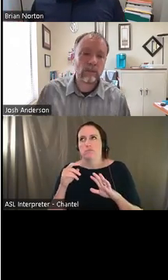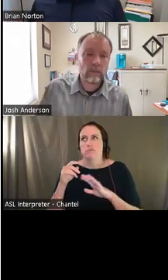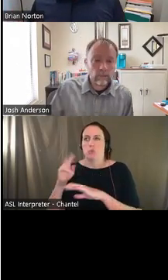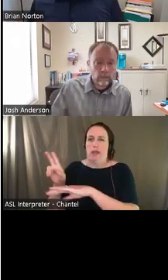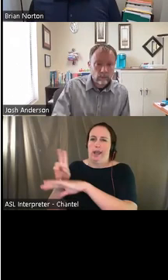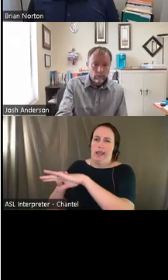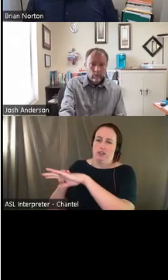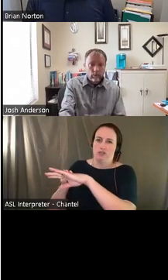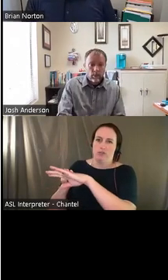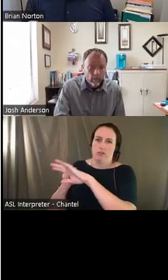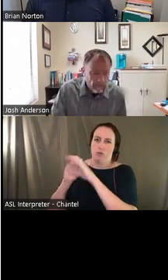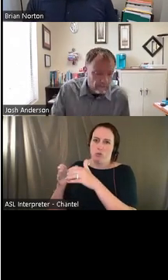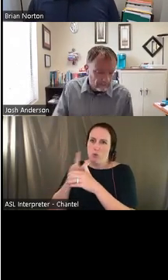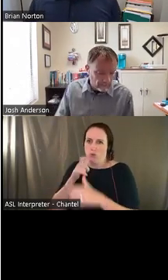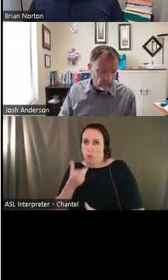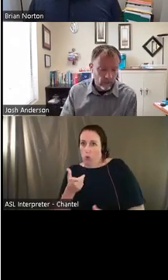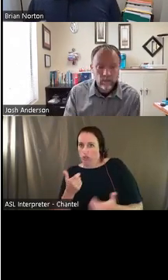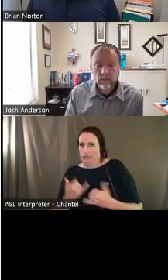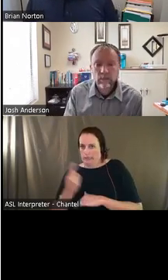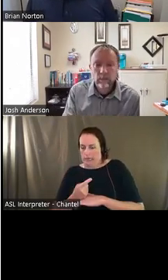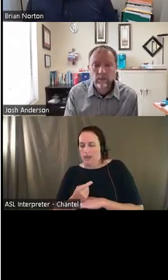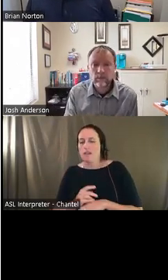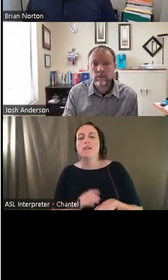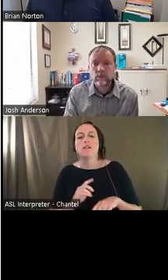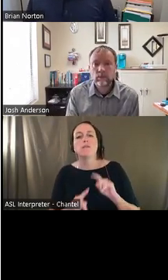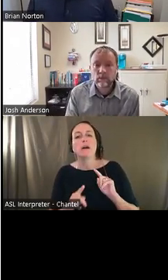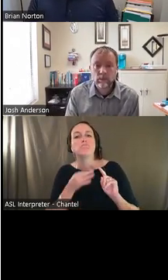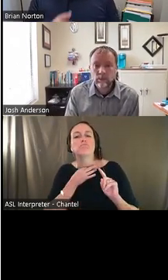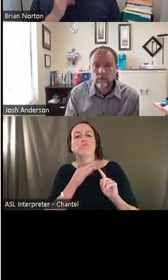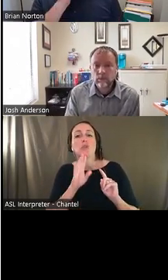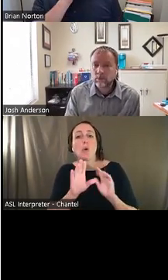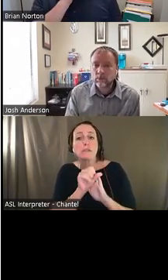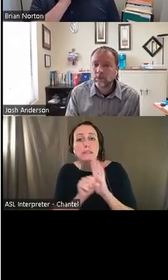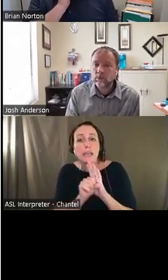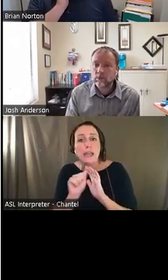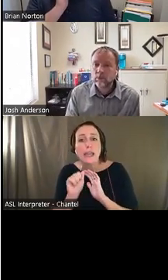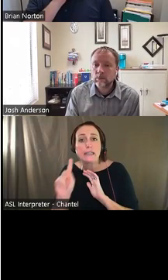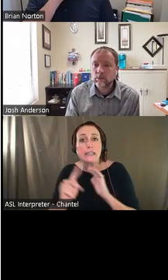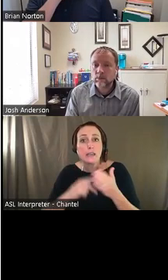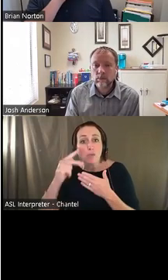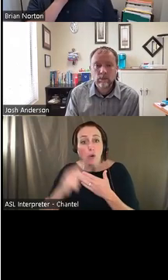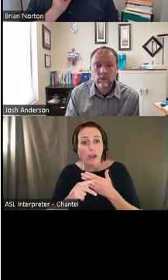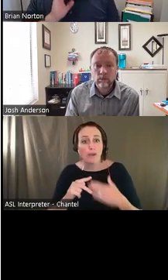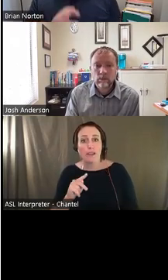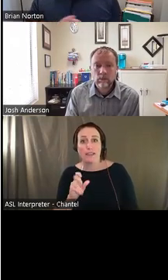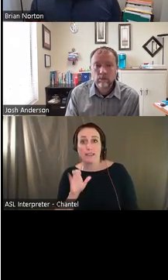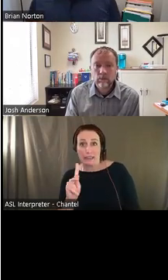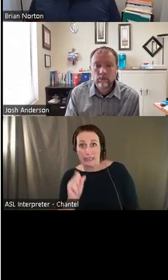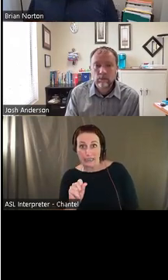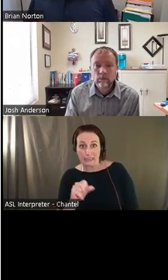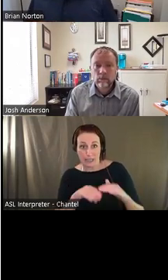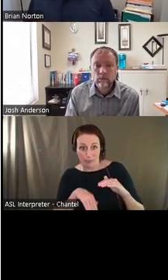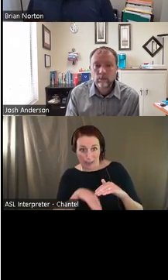that we're talking with, if you're looking for your state AT program, the links that are on the page, um, will